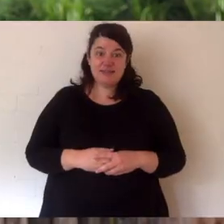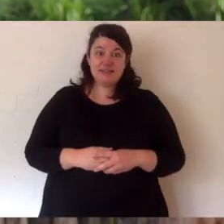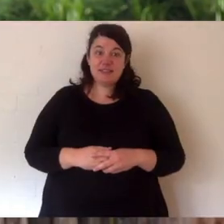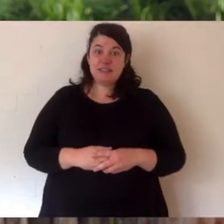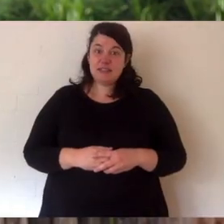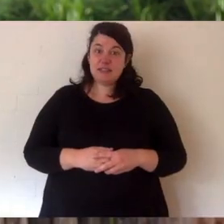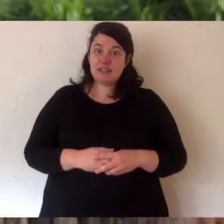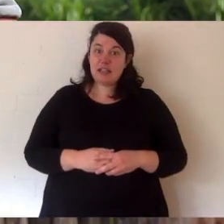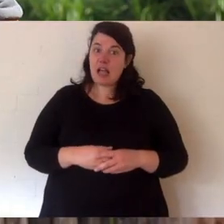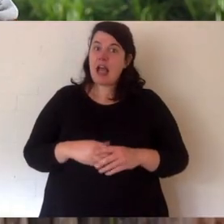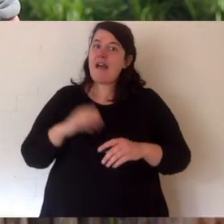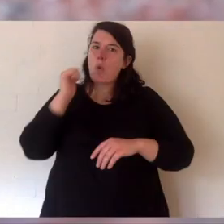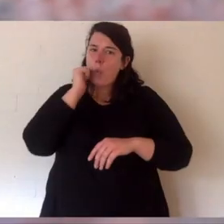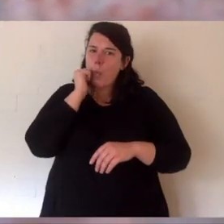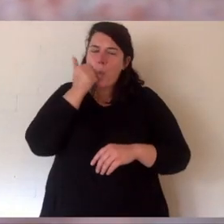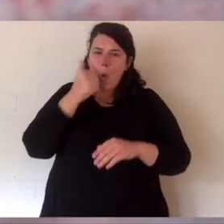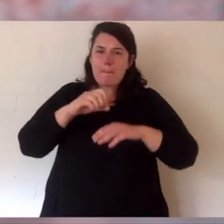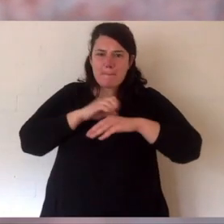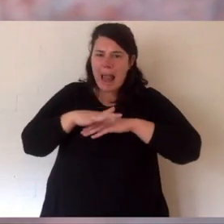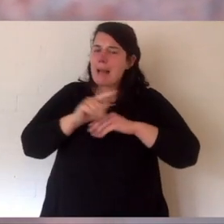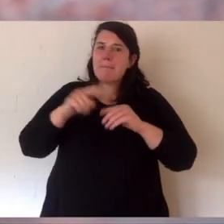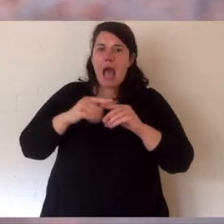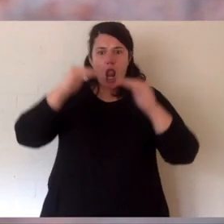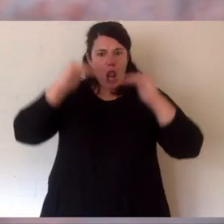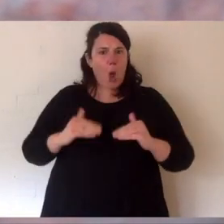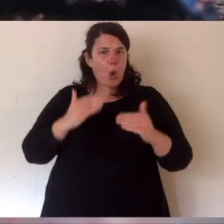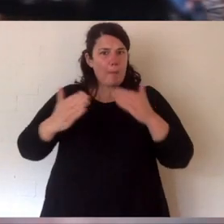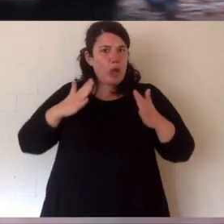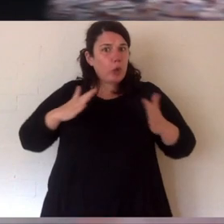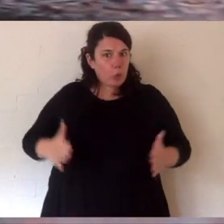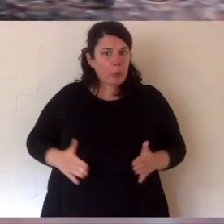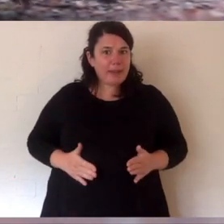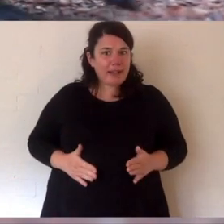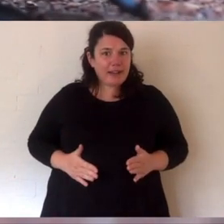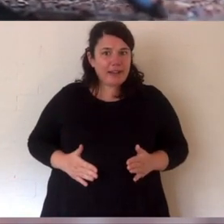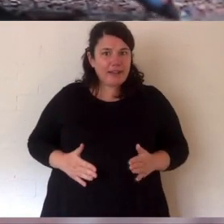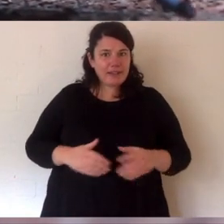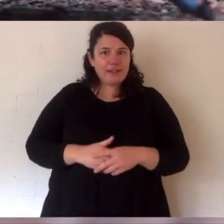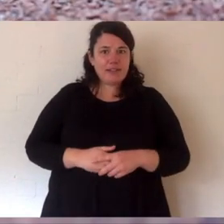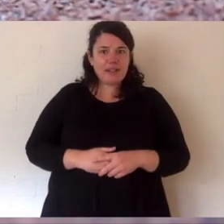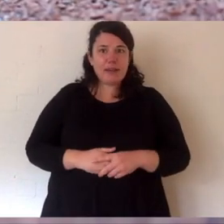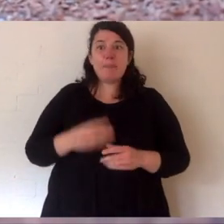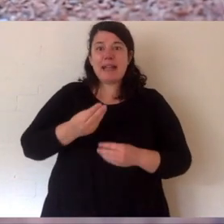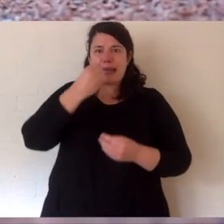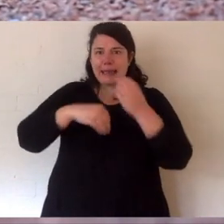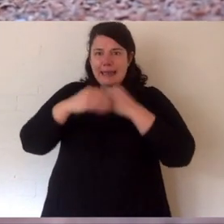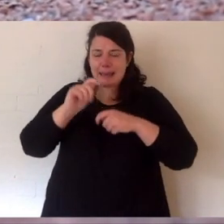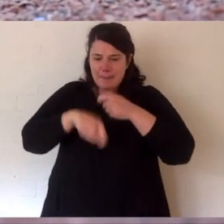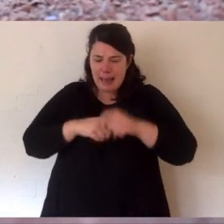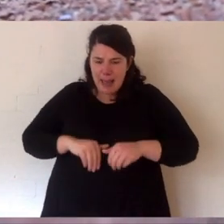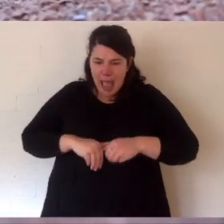really different to us, even though they're mammals or monotremes. They're warm blooded, but their temperature is much lower. Their